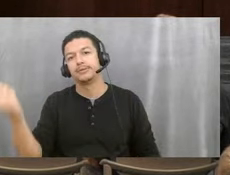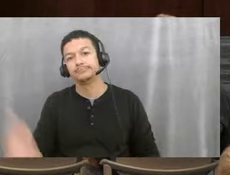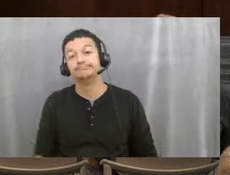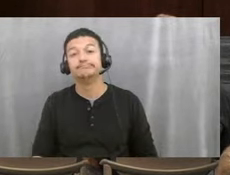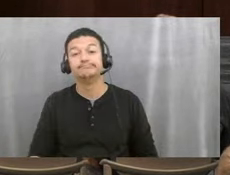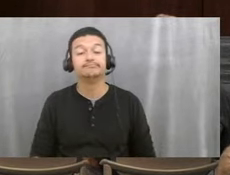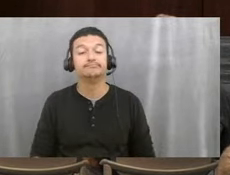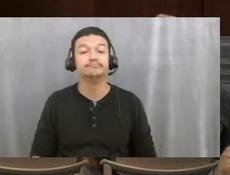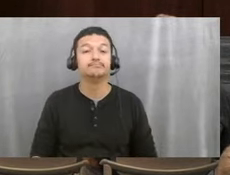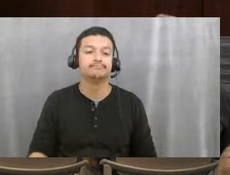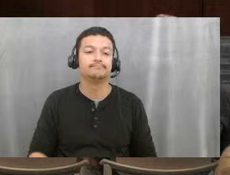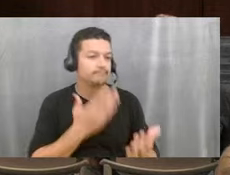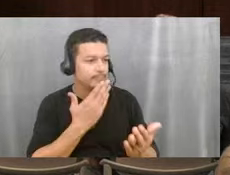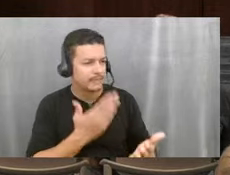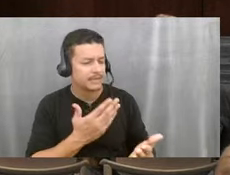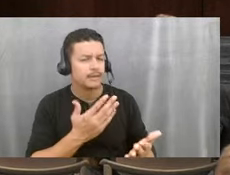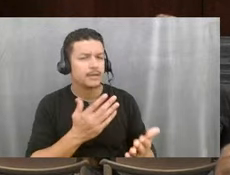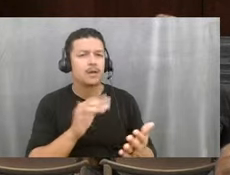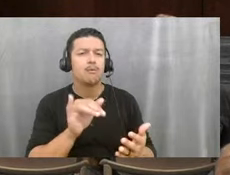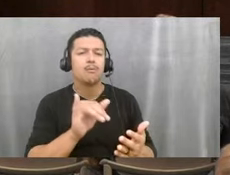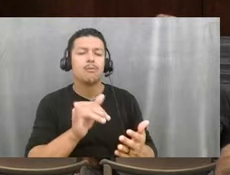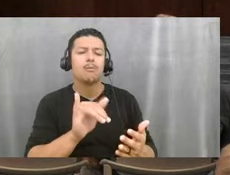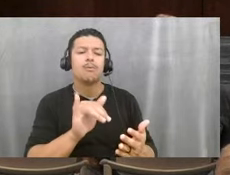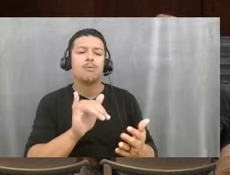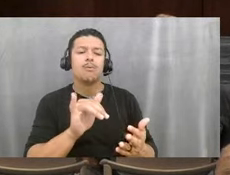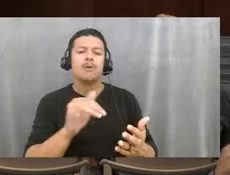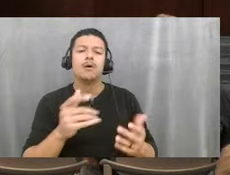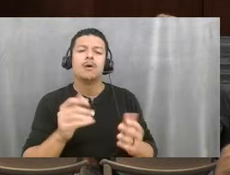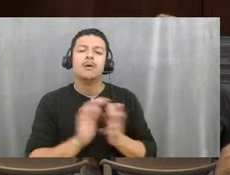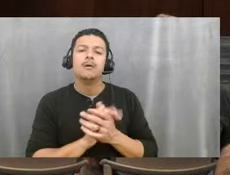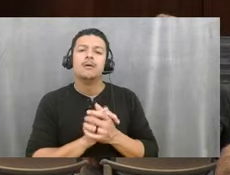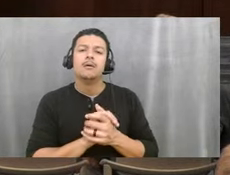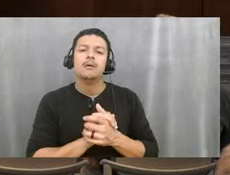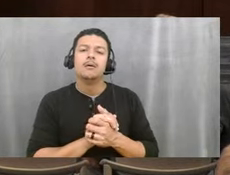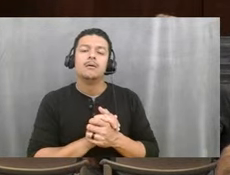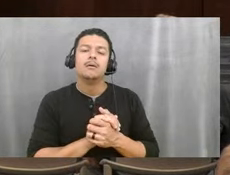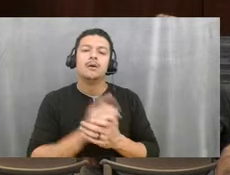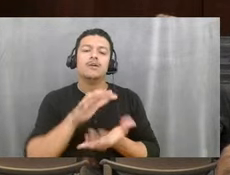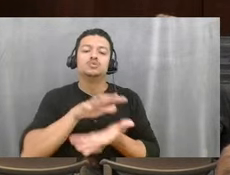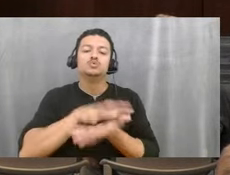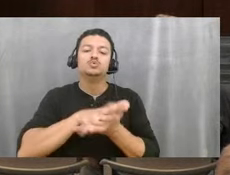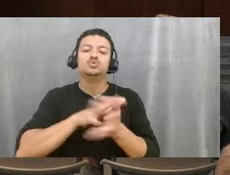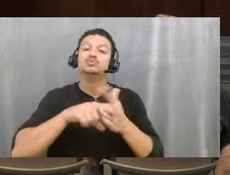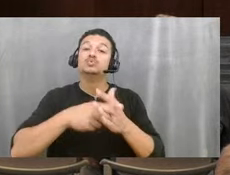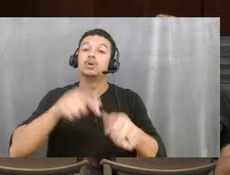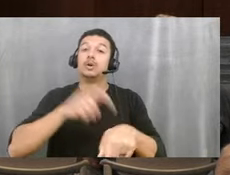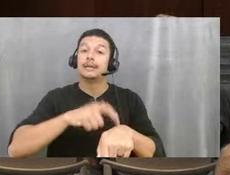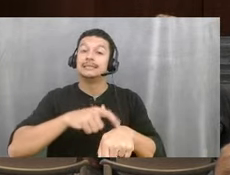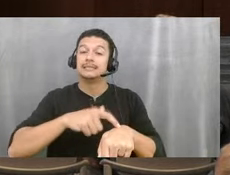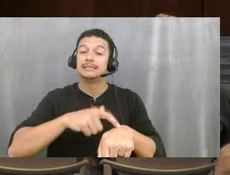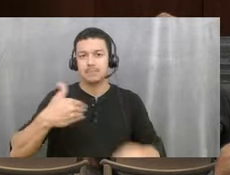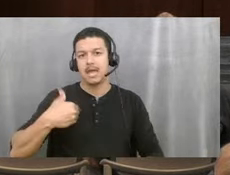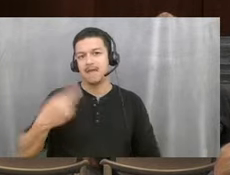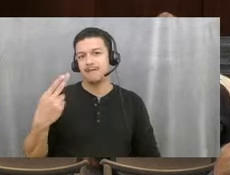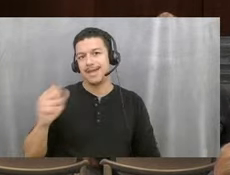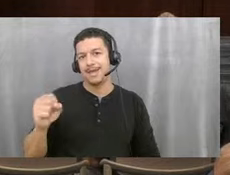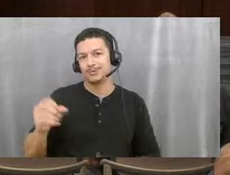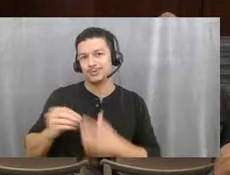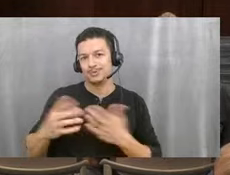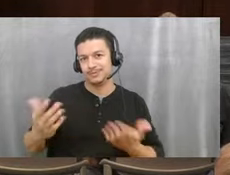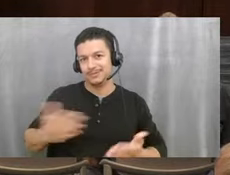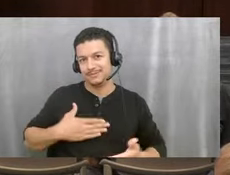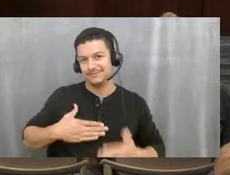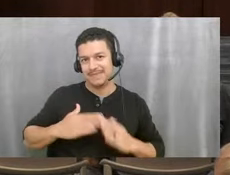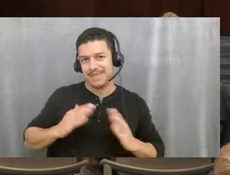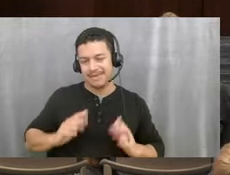And then I have on the school starts time, although I have a high school student, and I am more